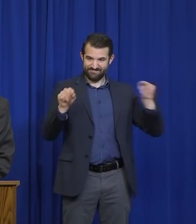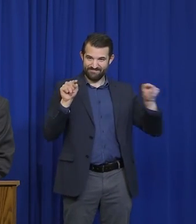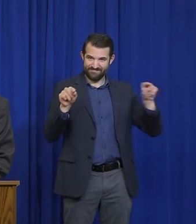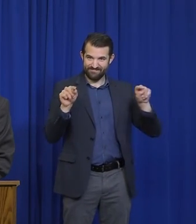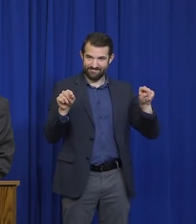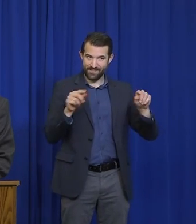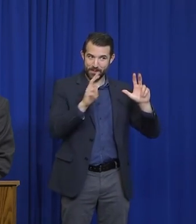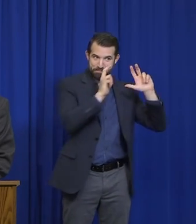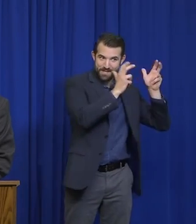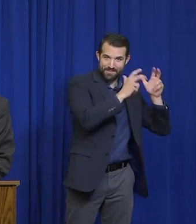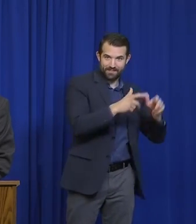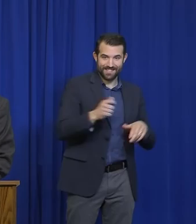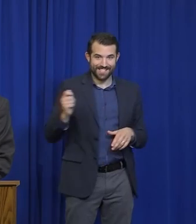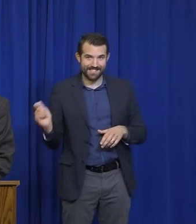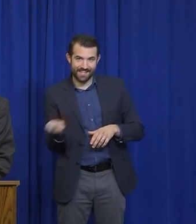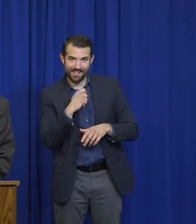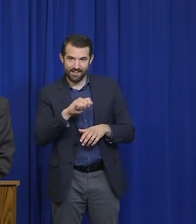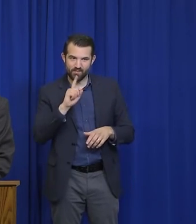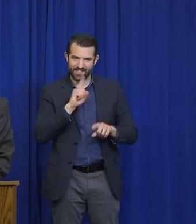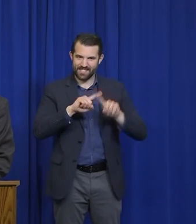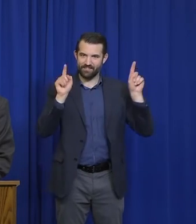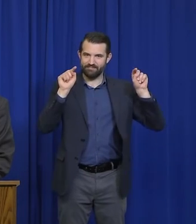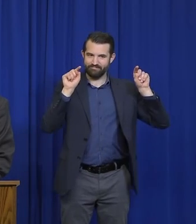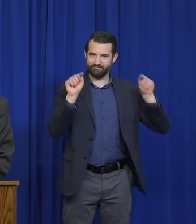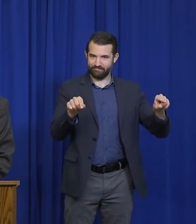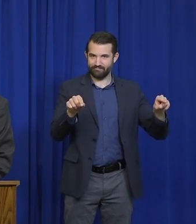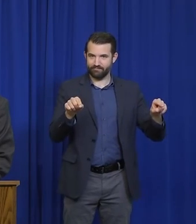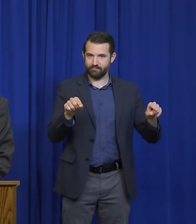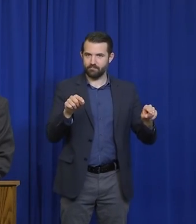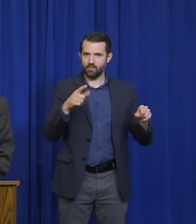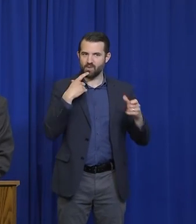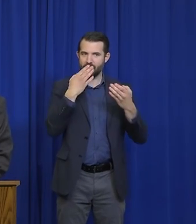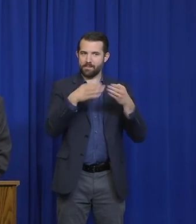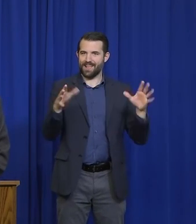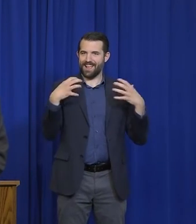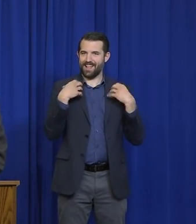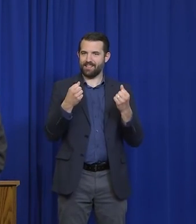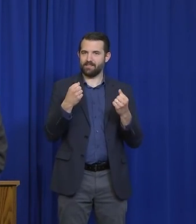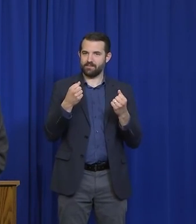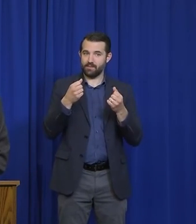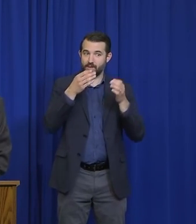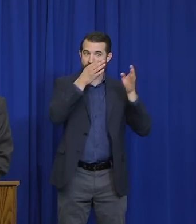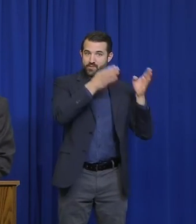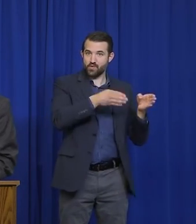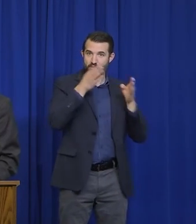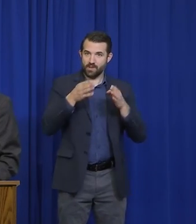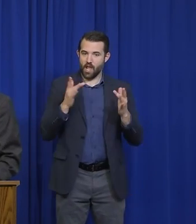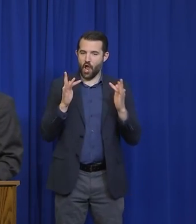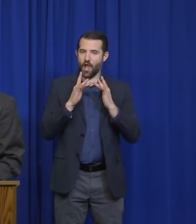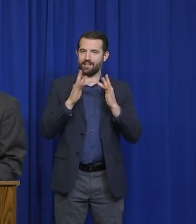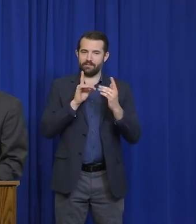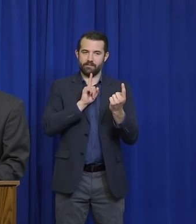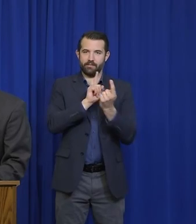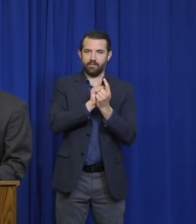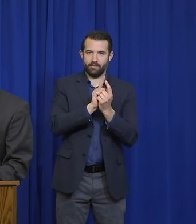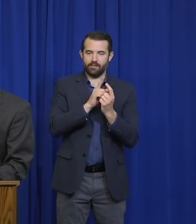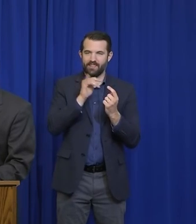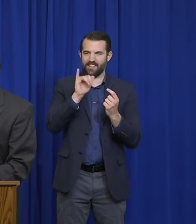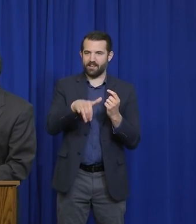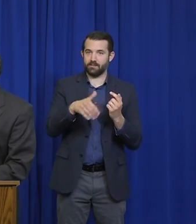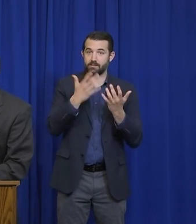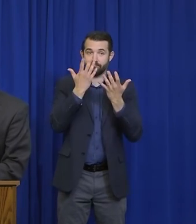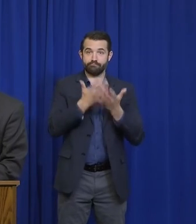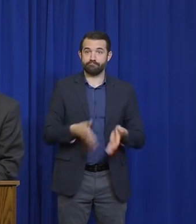relates to public health and personal contact. That's what we're looking at. That was our last question, Governor. Oh,